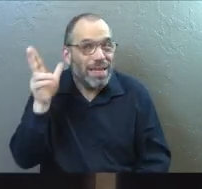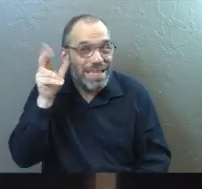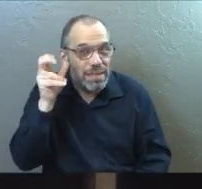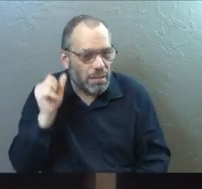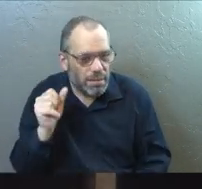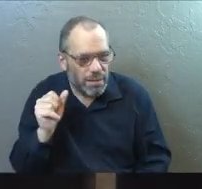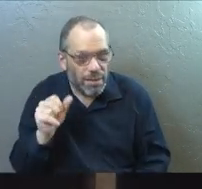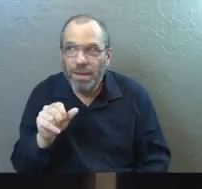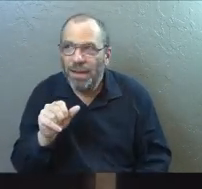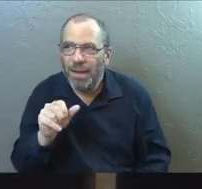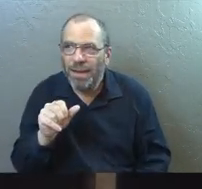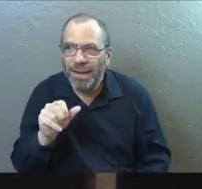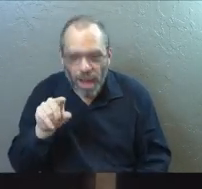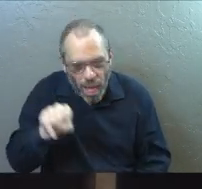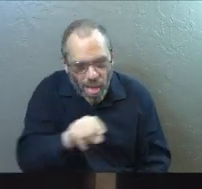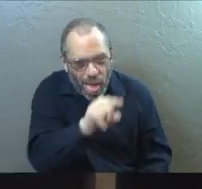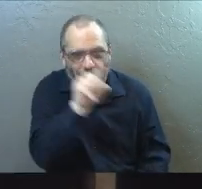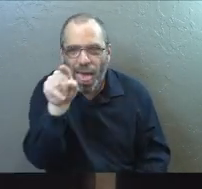you ready?